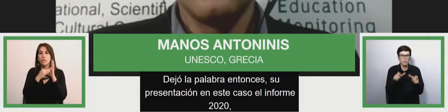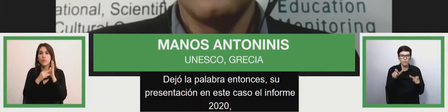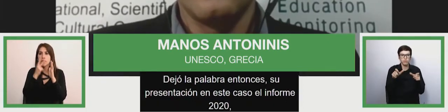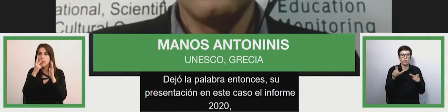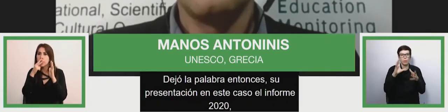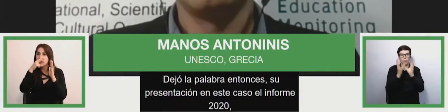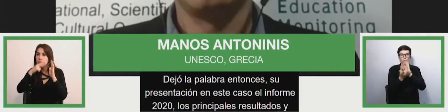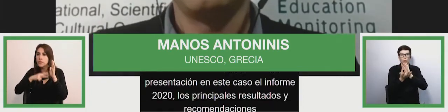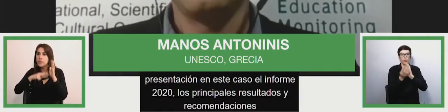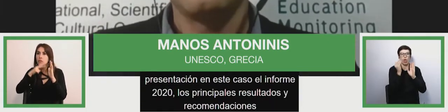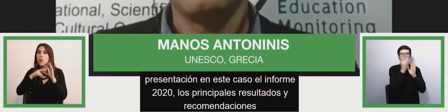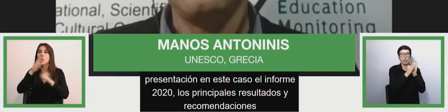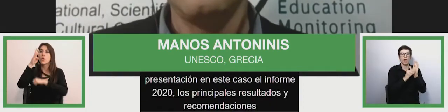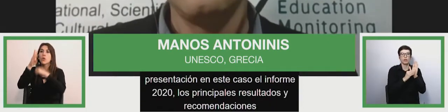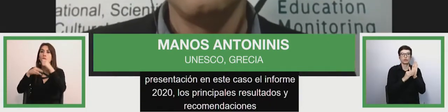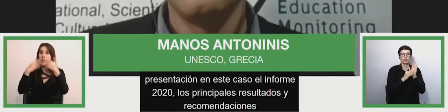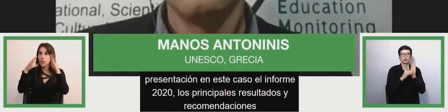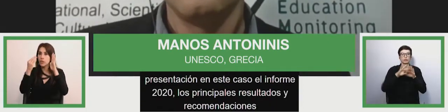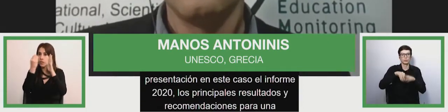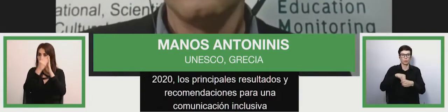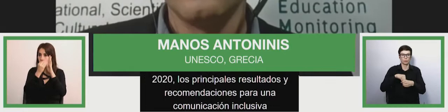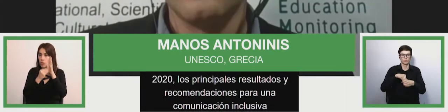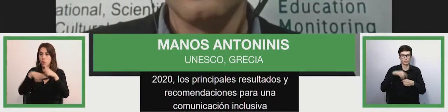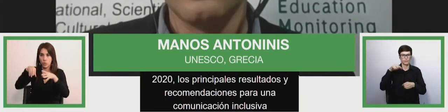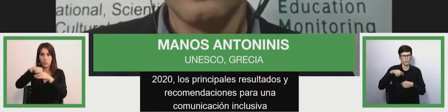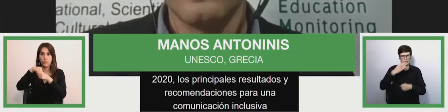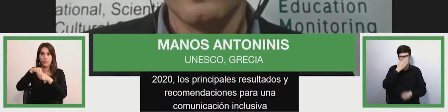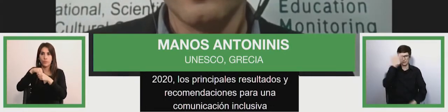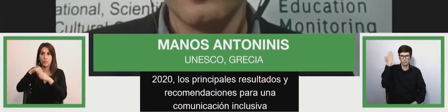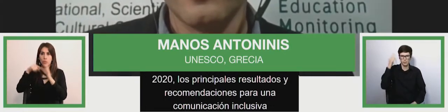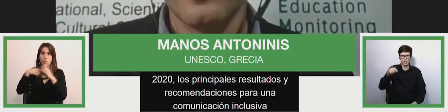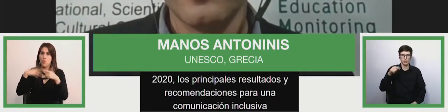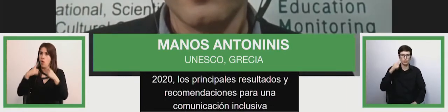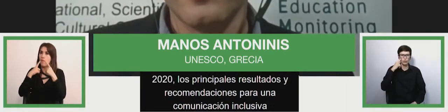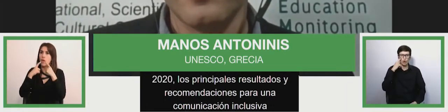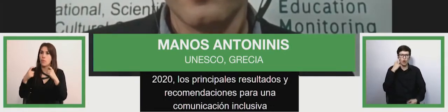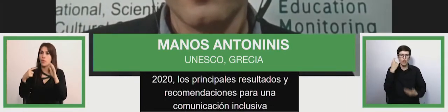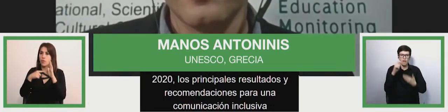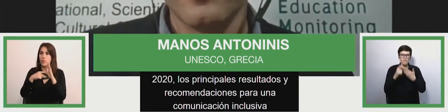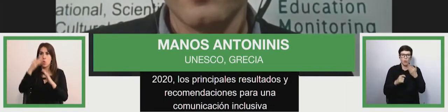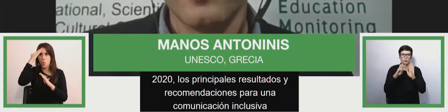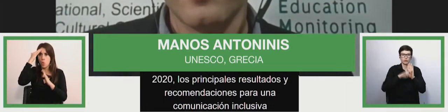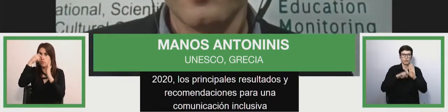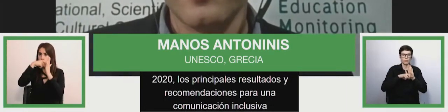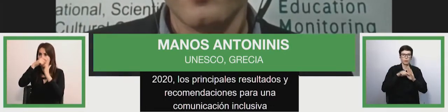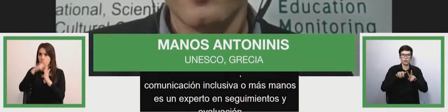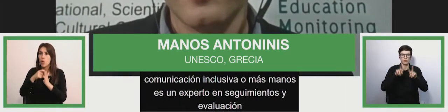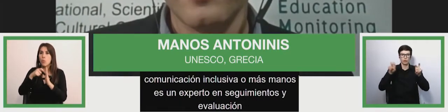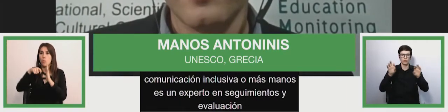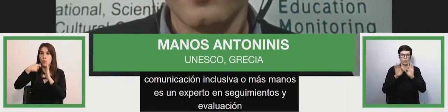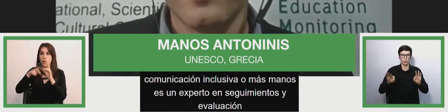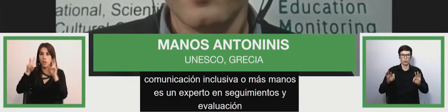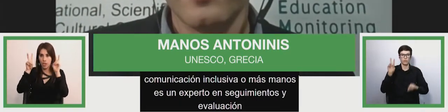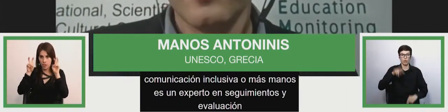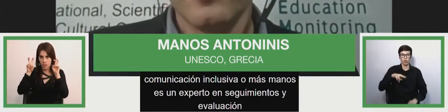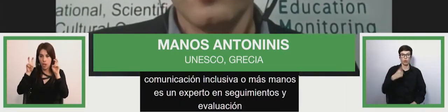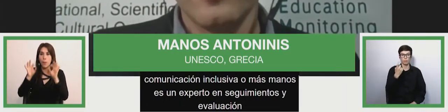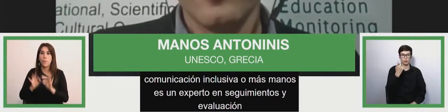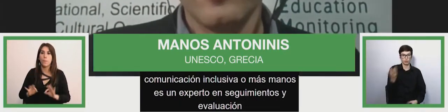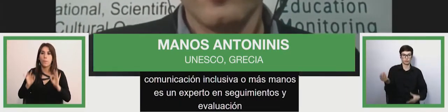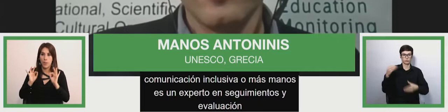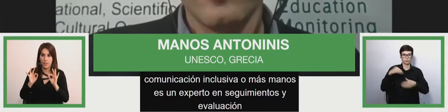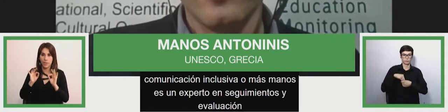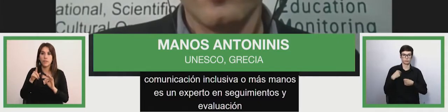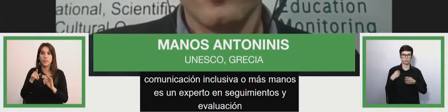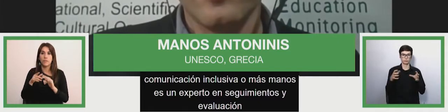Manos is an expert in follow and evaluation of projects in the educational sphere. In 2011, he became to the GEM report team.